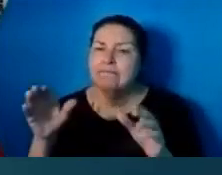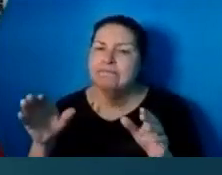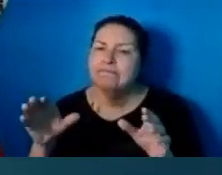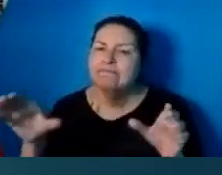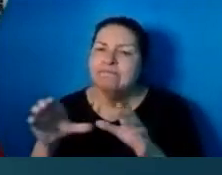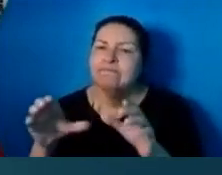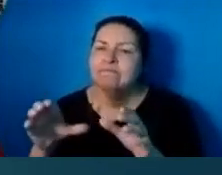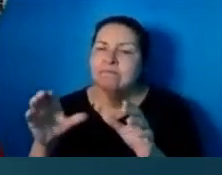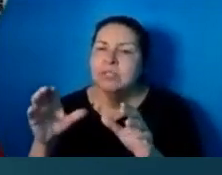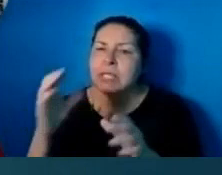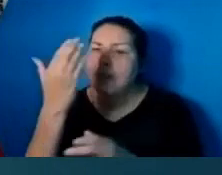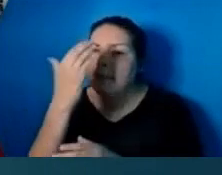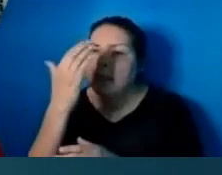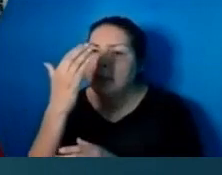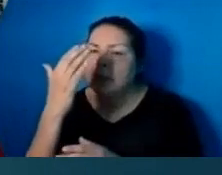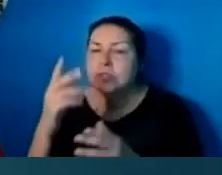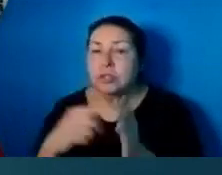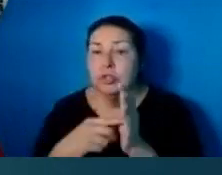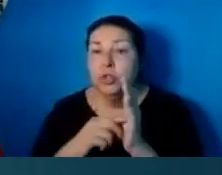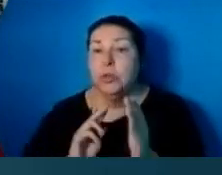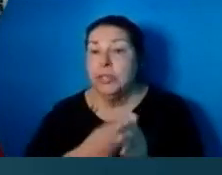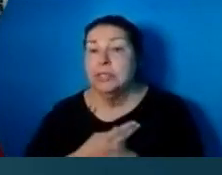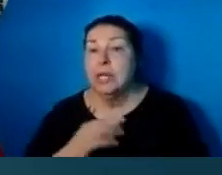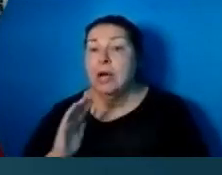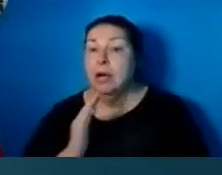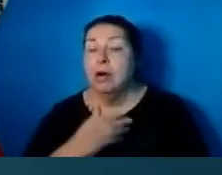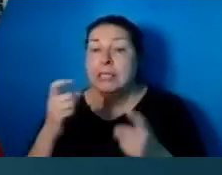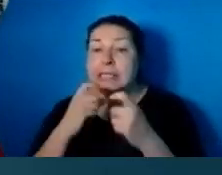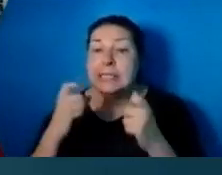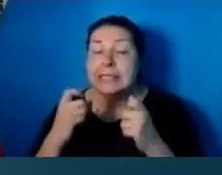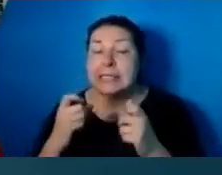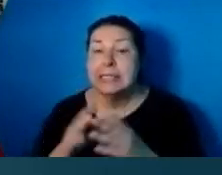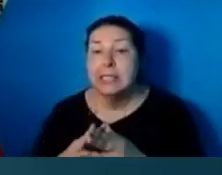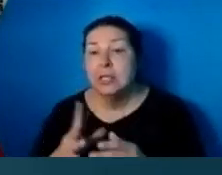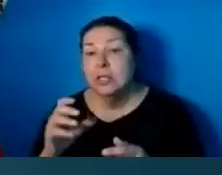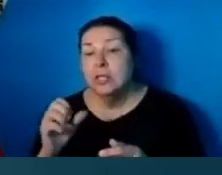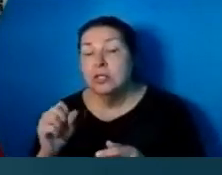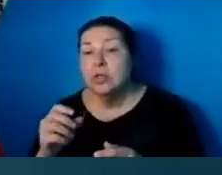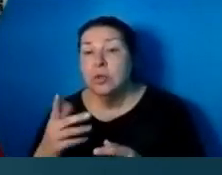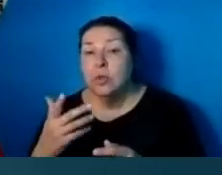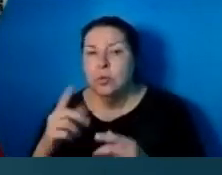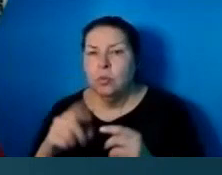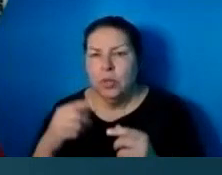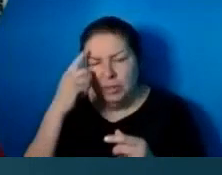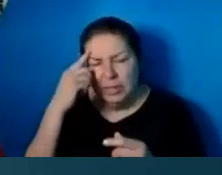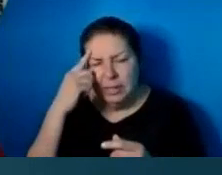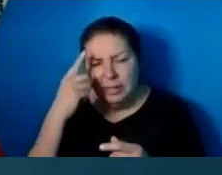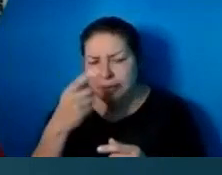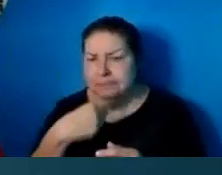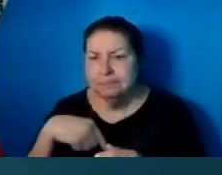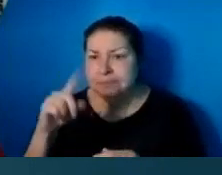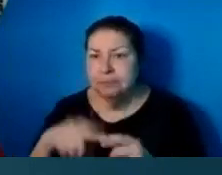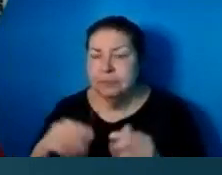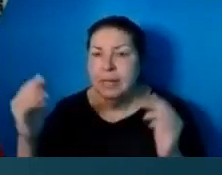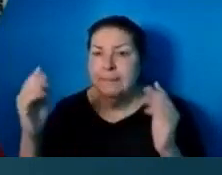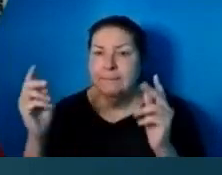And when we see that we can't come up to God's standard, we understand